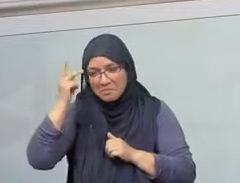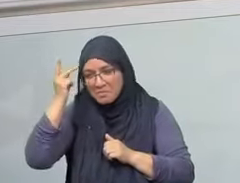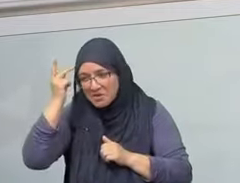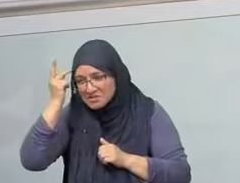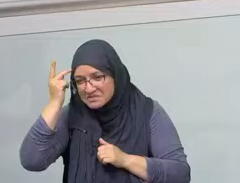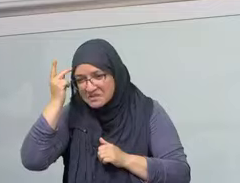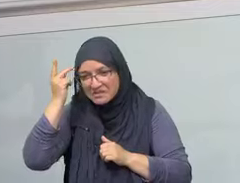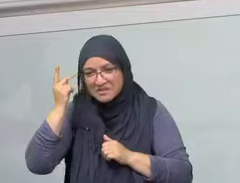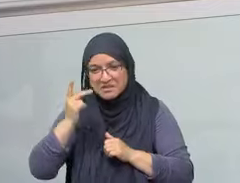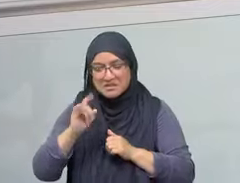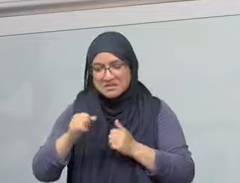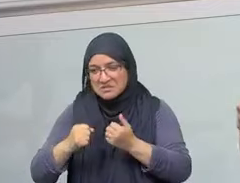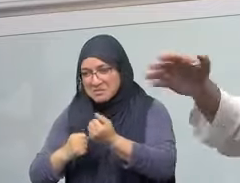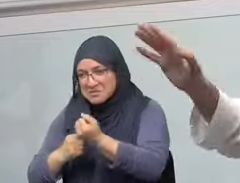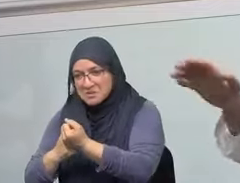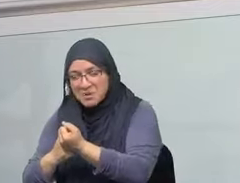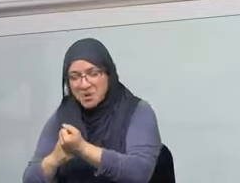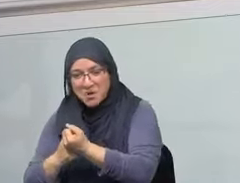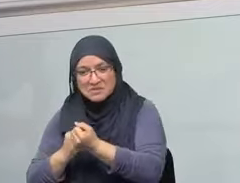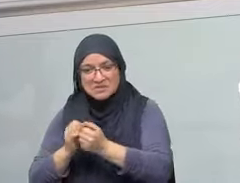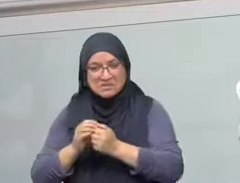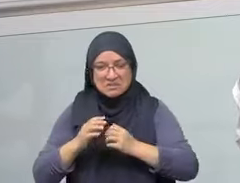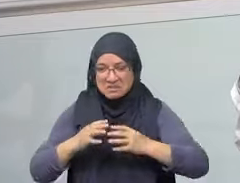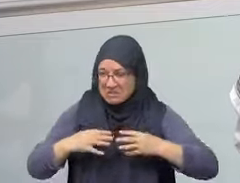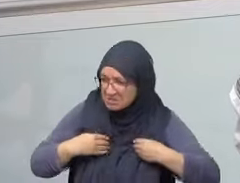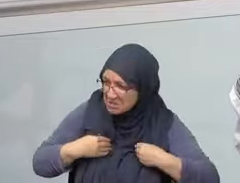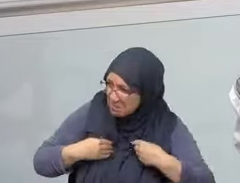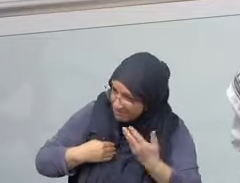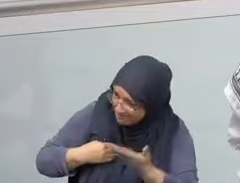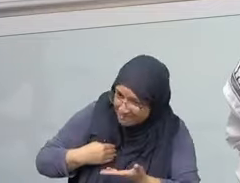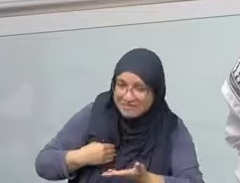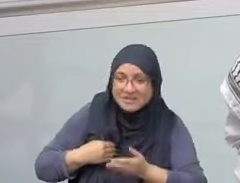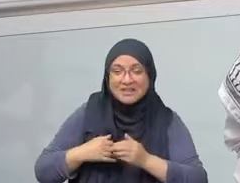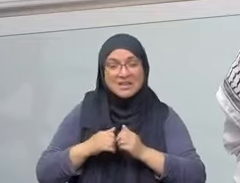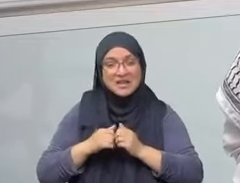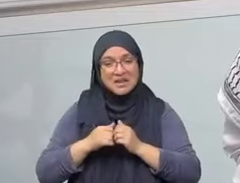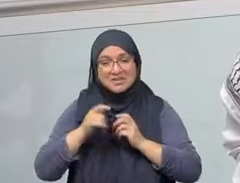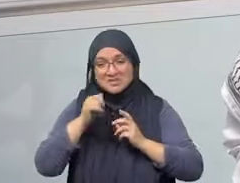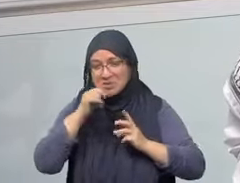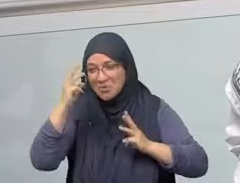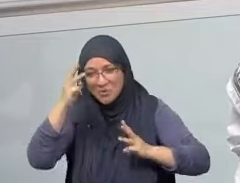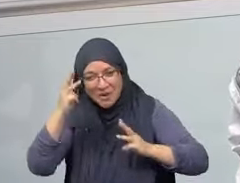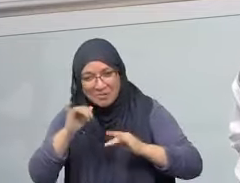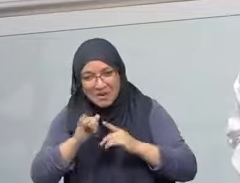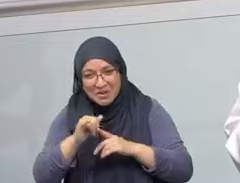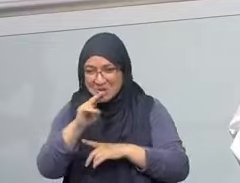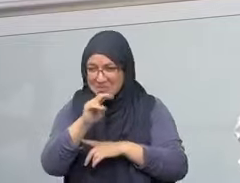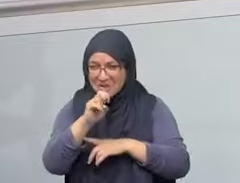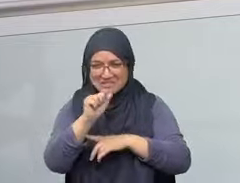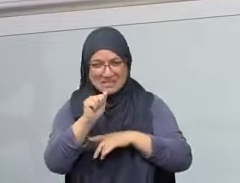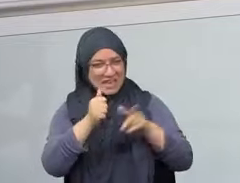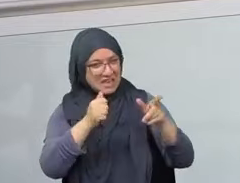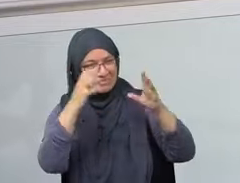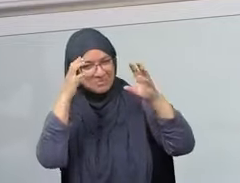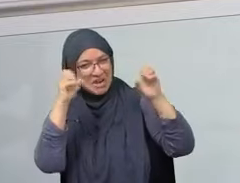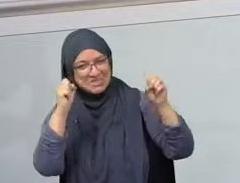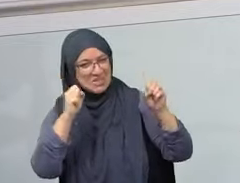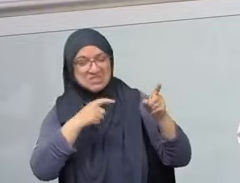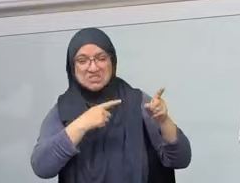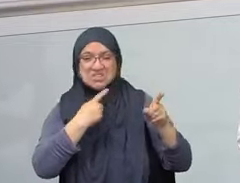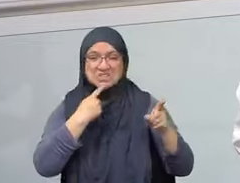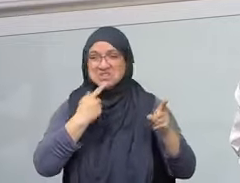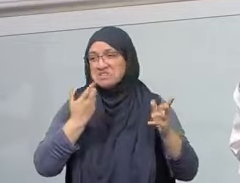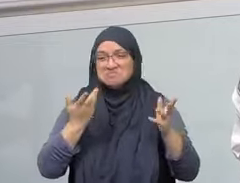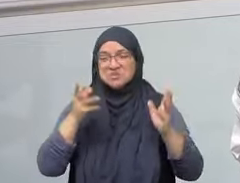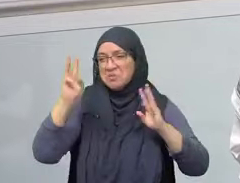international statements. They don't matter. Don't worry about the US president. Don't worry about any of them. They don't matter. Because it's a nation. An